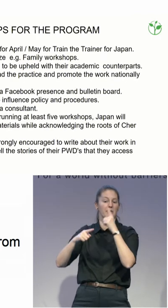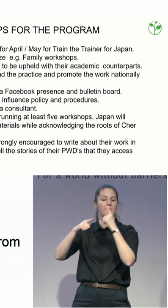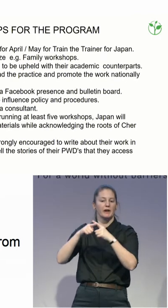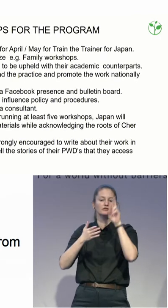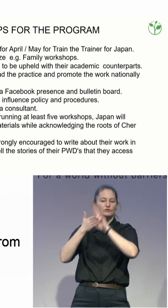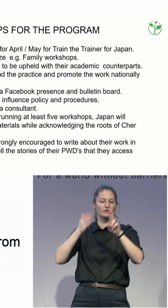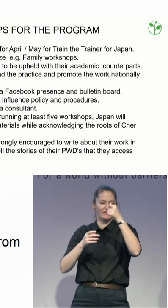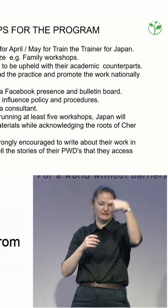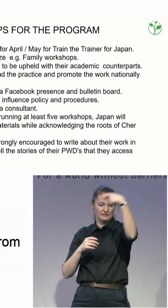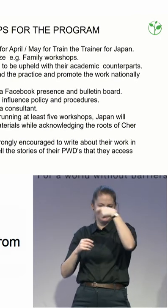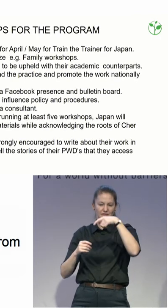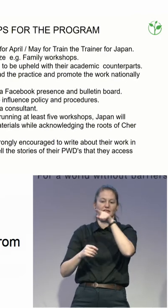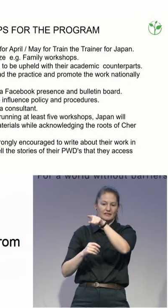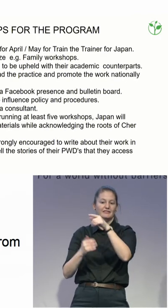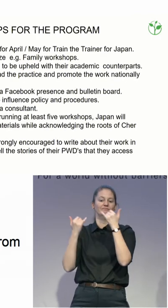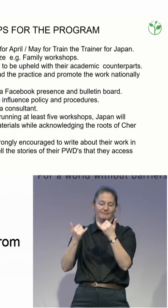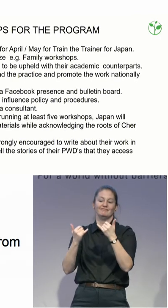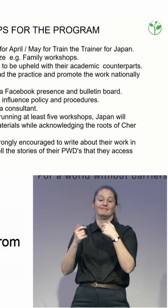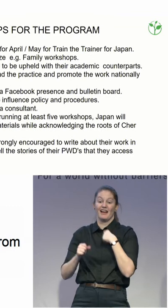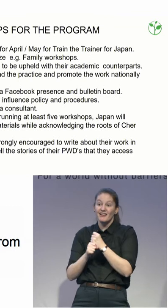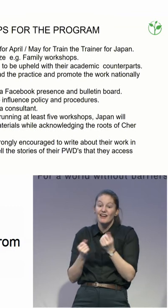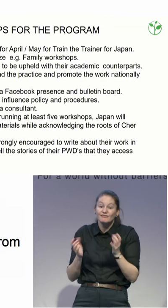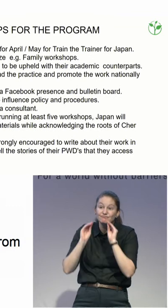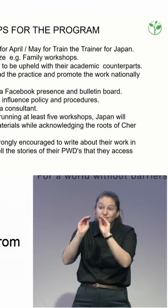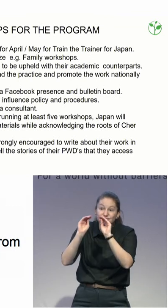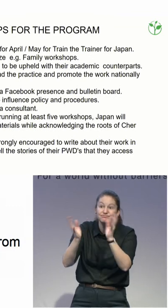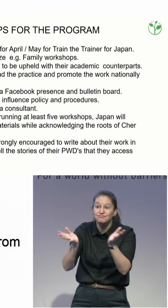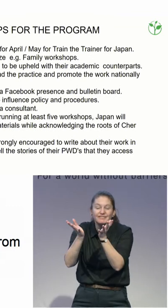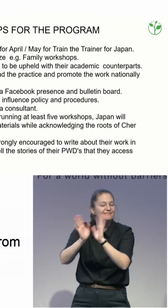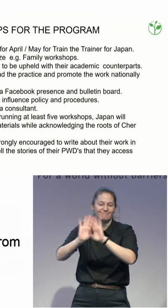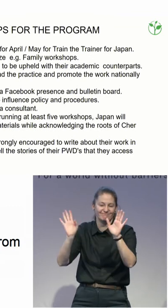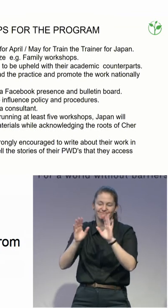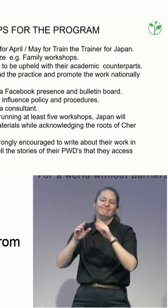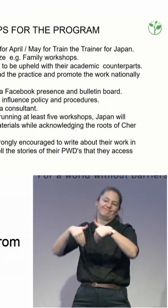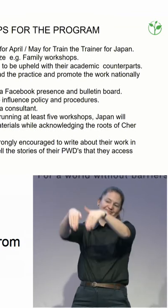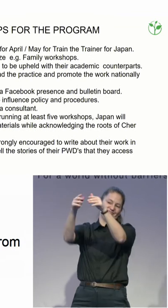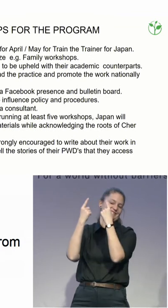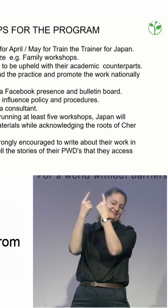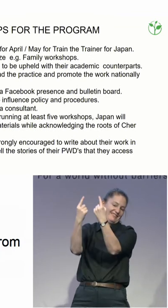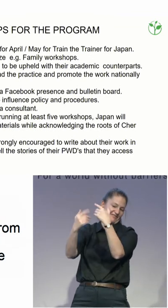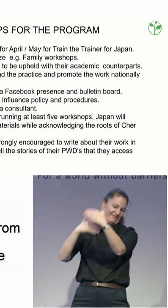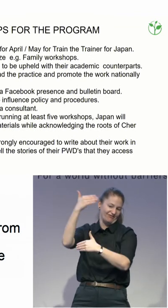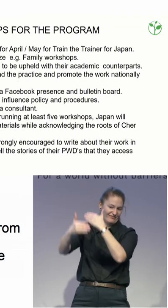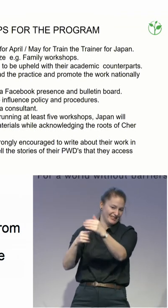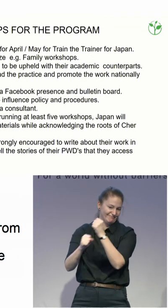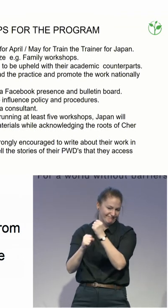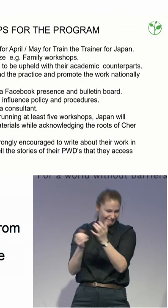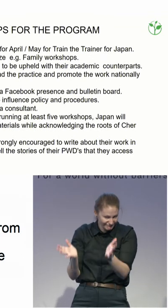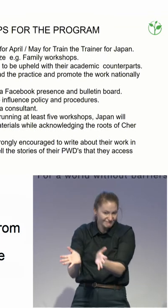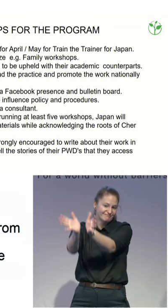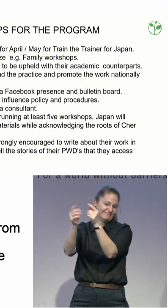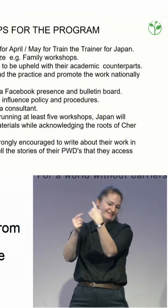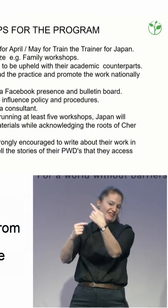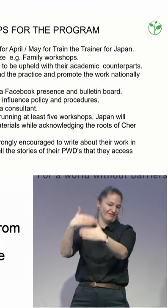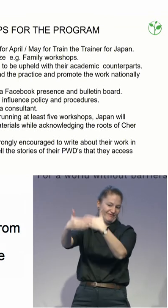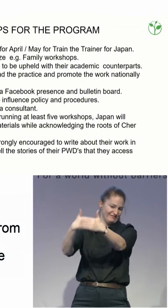they're going to do is they're going to do a train the trainer. And what they're going to... We're not right with the... We're not right with the